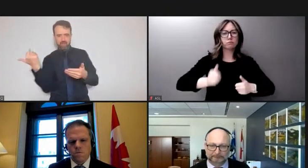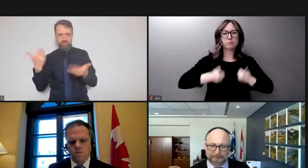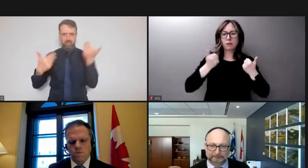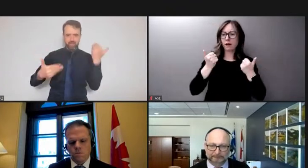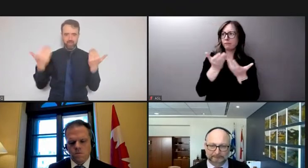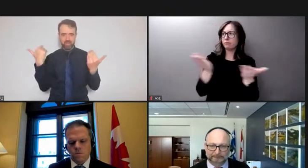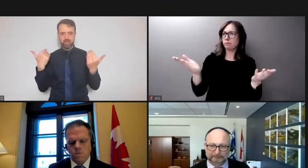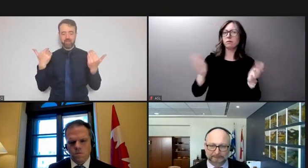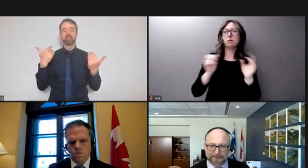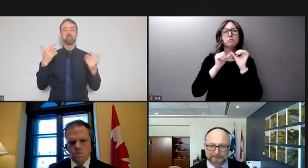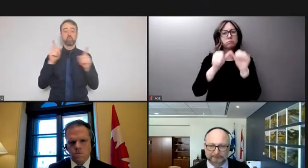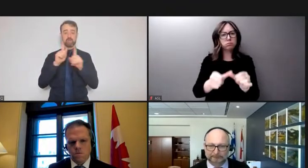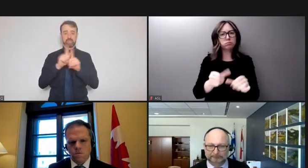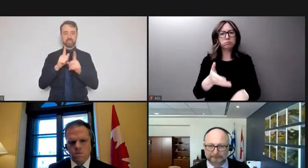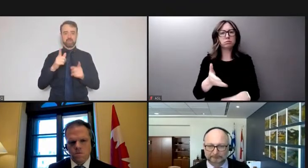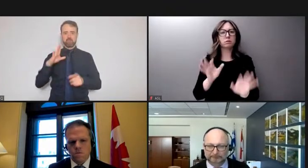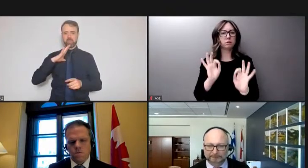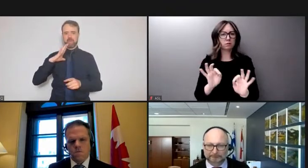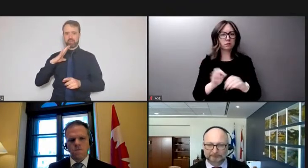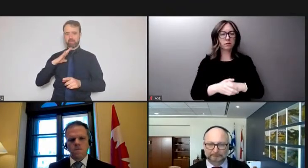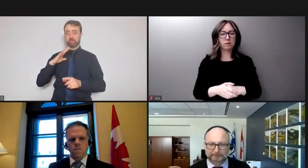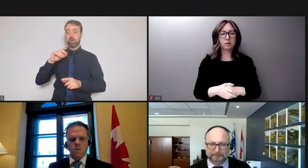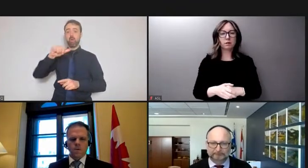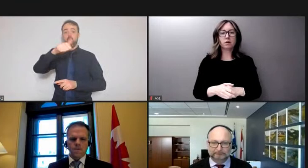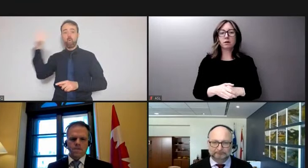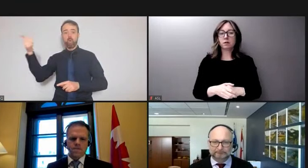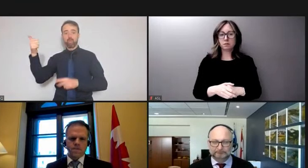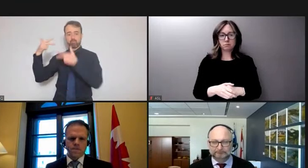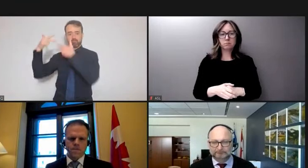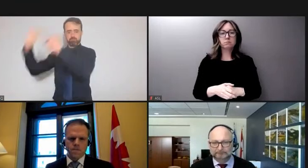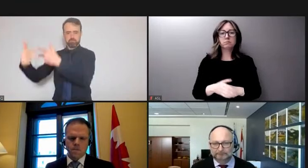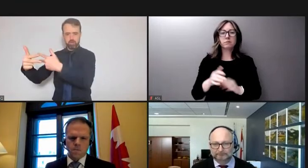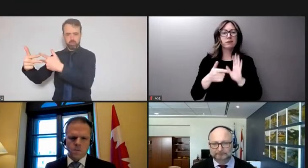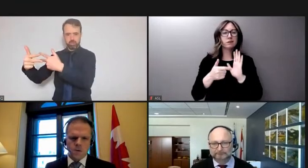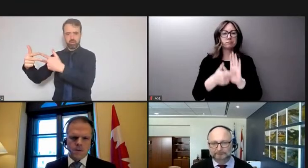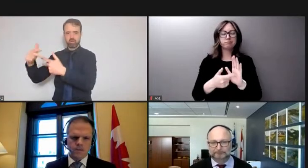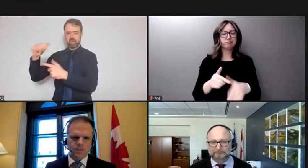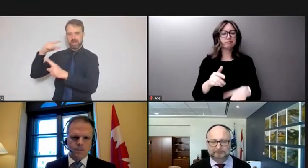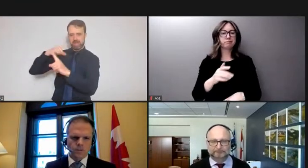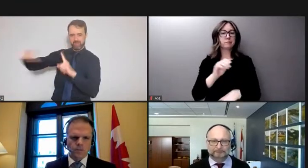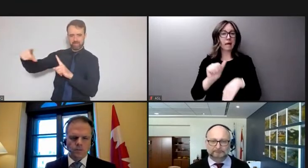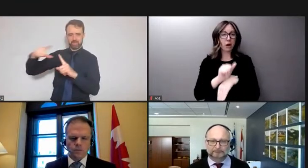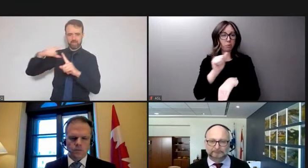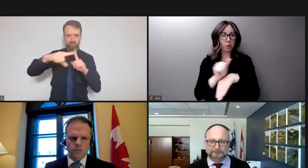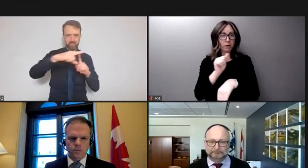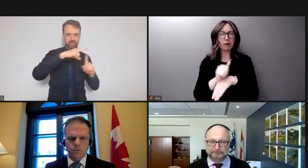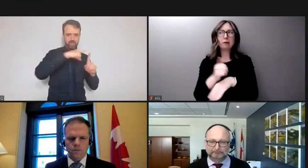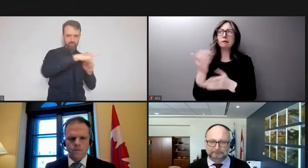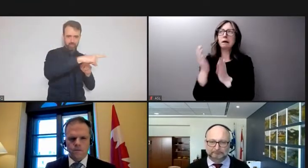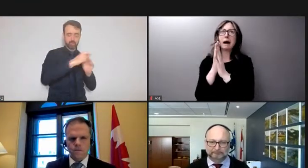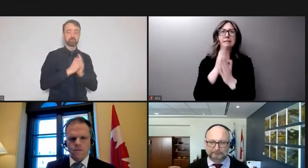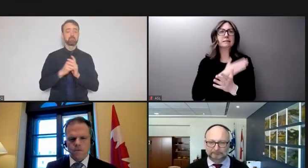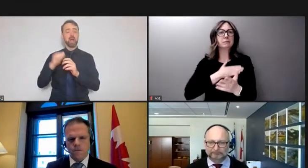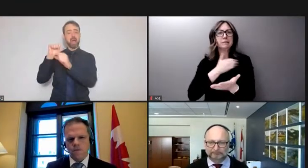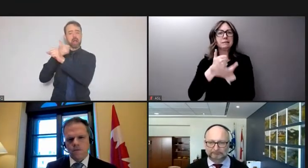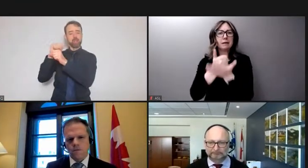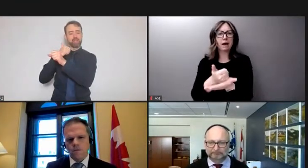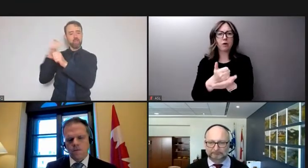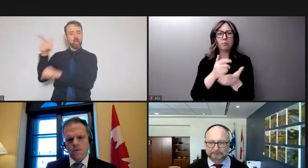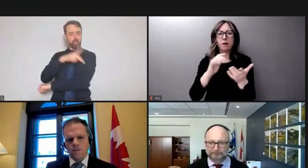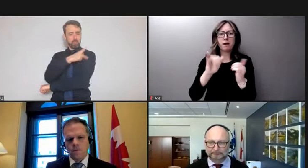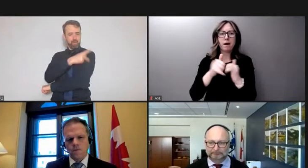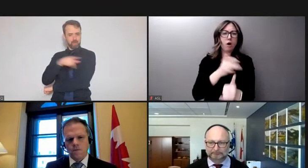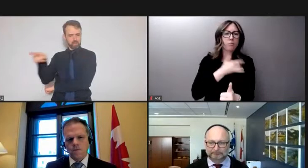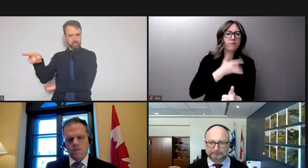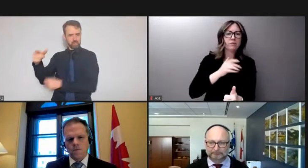responded to the pleas received that we have received from provinces such as alberta to take necessary action to fill gaps in existing provincial